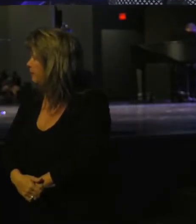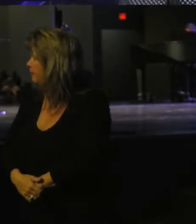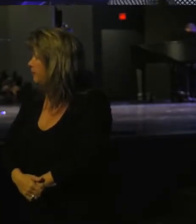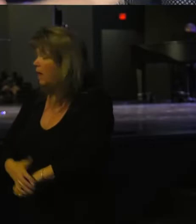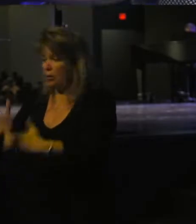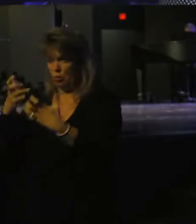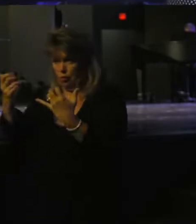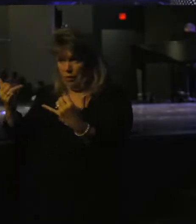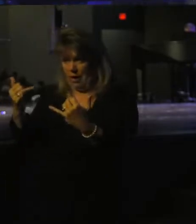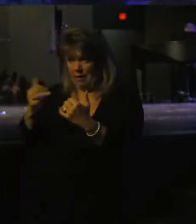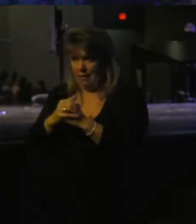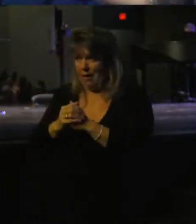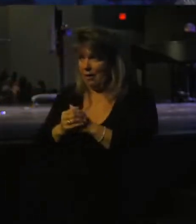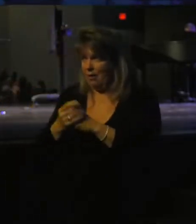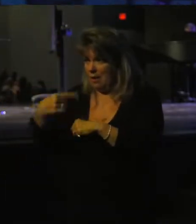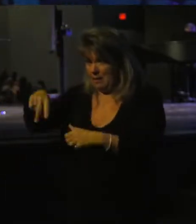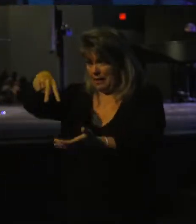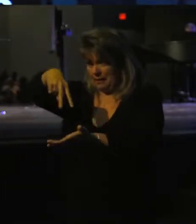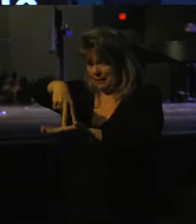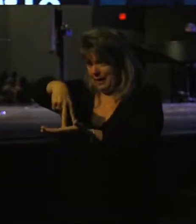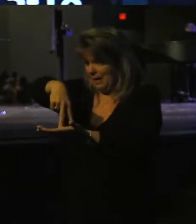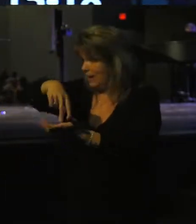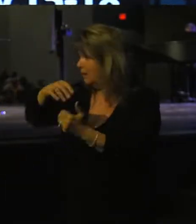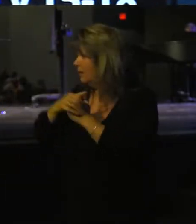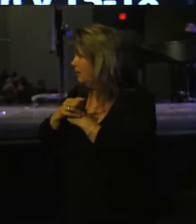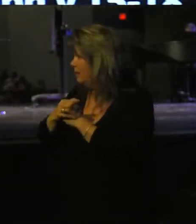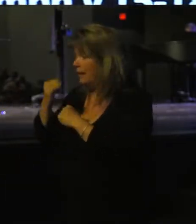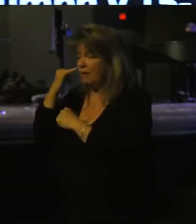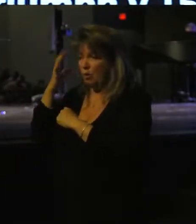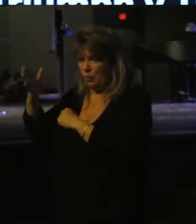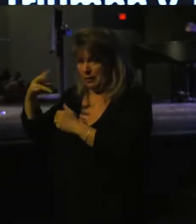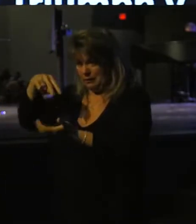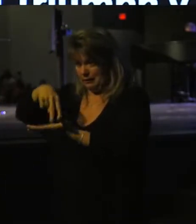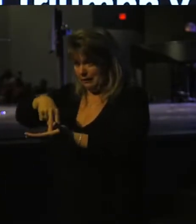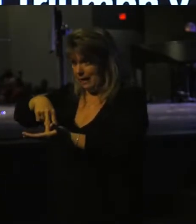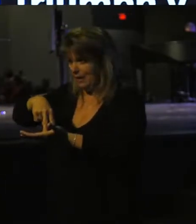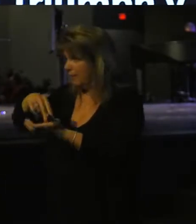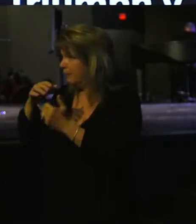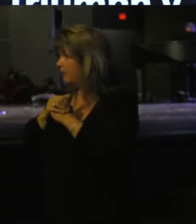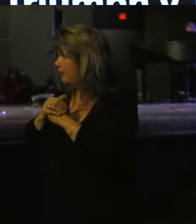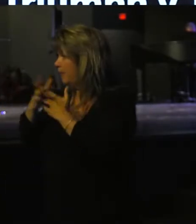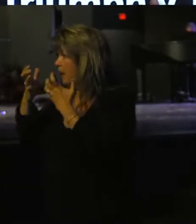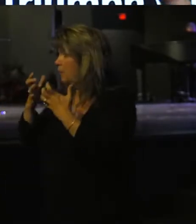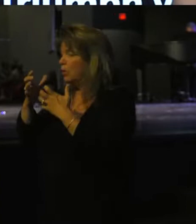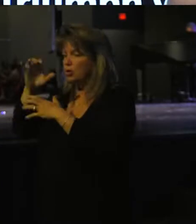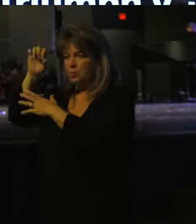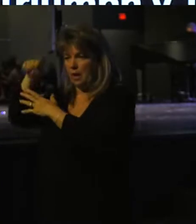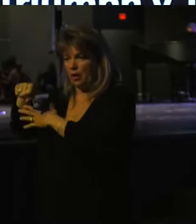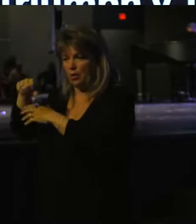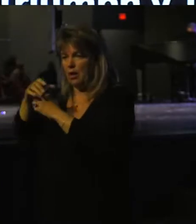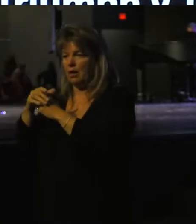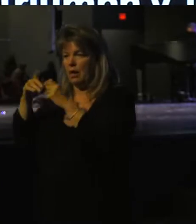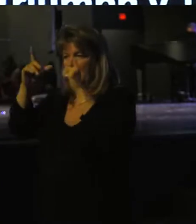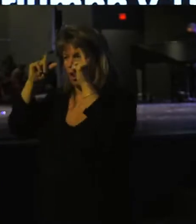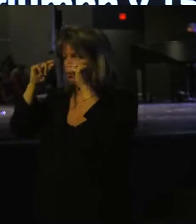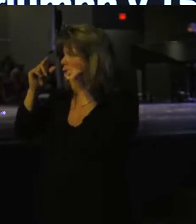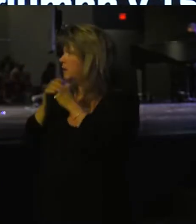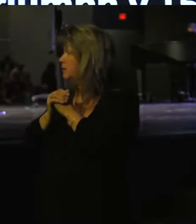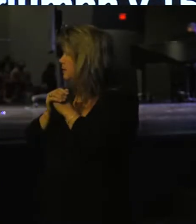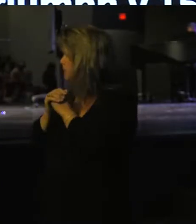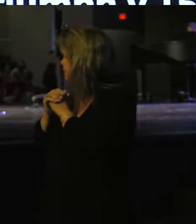I want you right now and everybody to stand if you would just stand right where you are just stand and I want you to bow your head and want you to close your eyes.